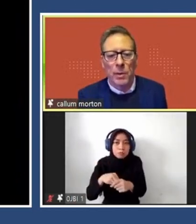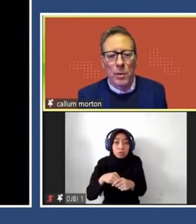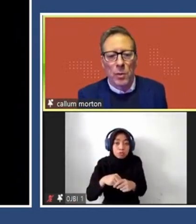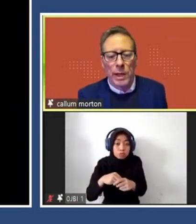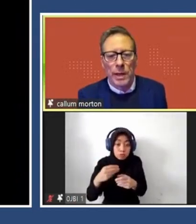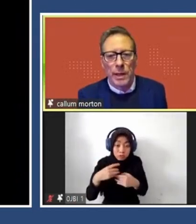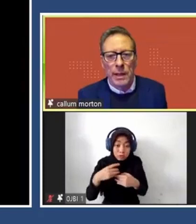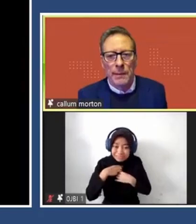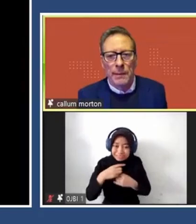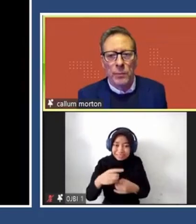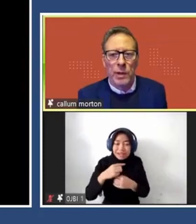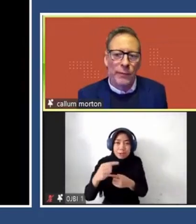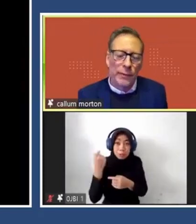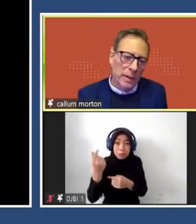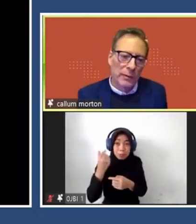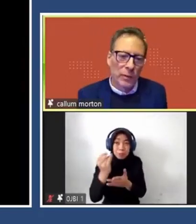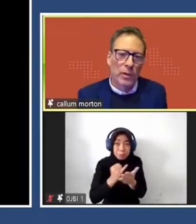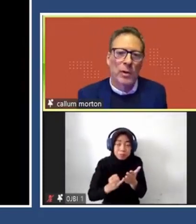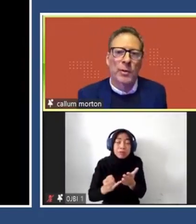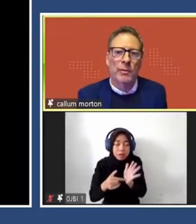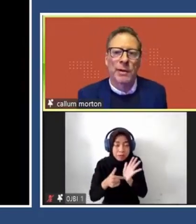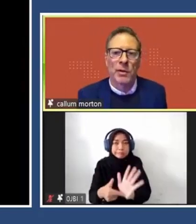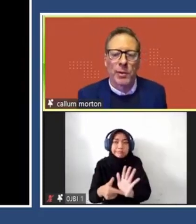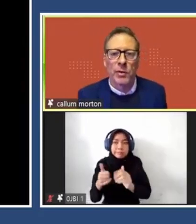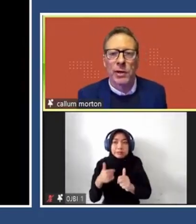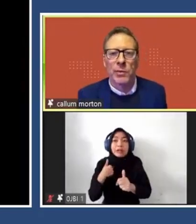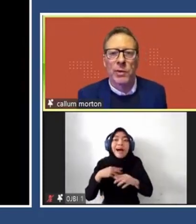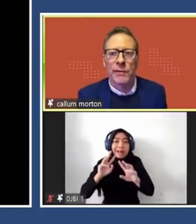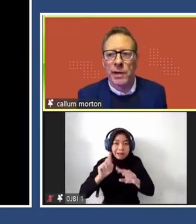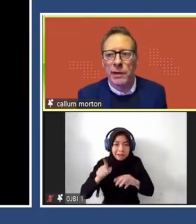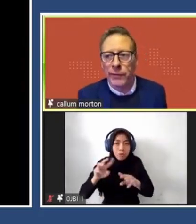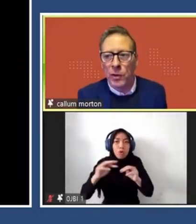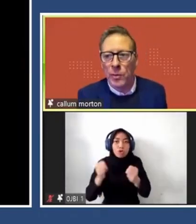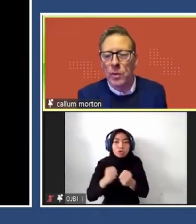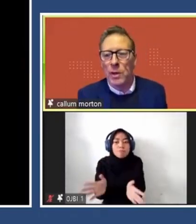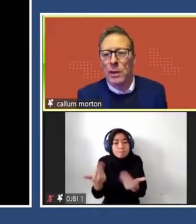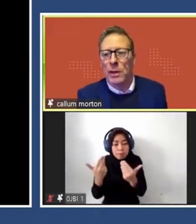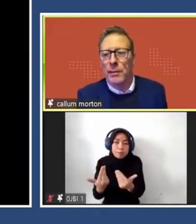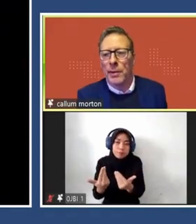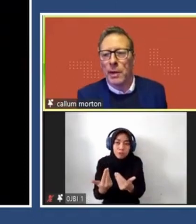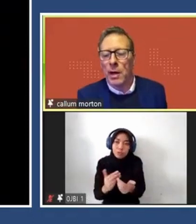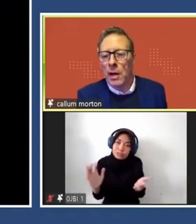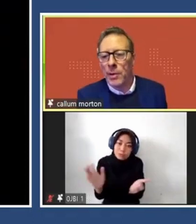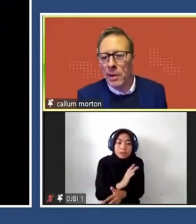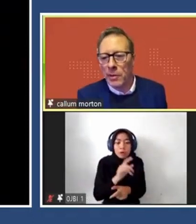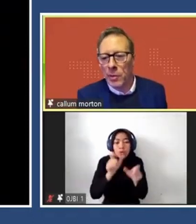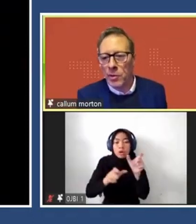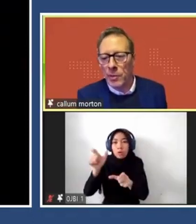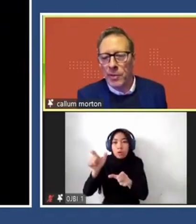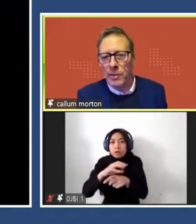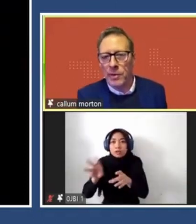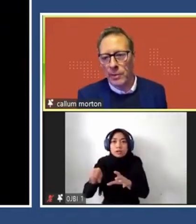we offer kind of workshops around these opportunities, which are very informal, kind of